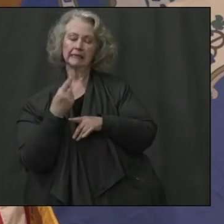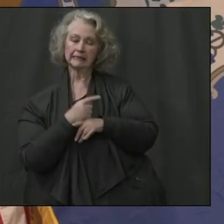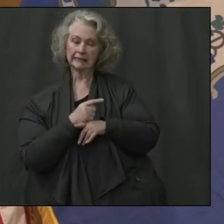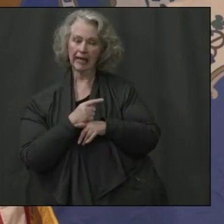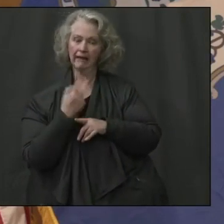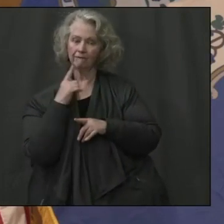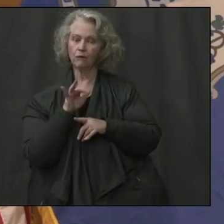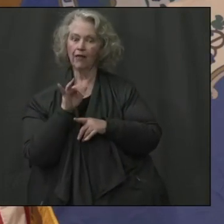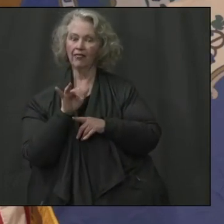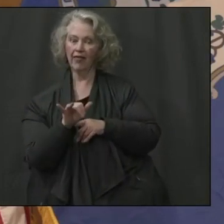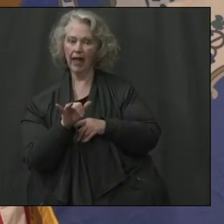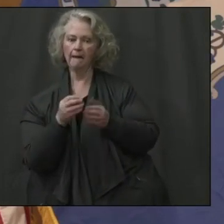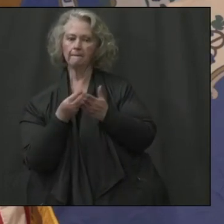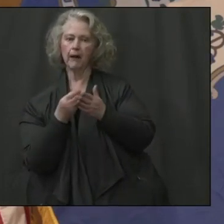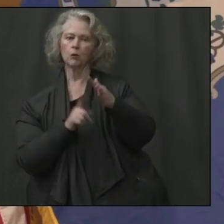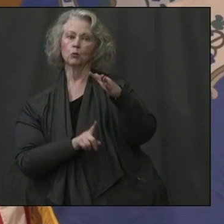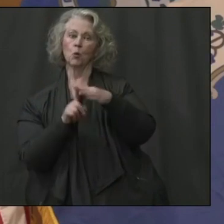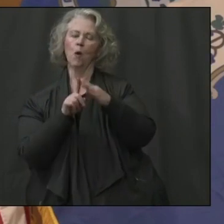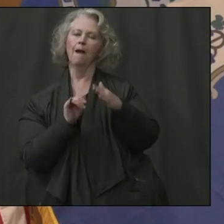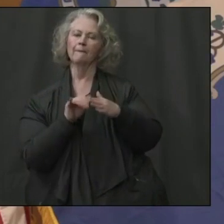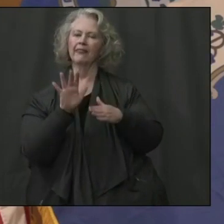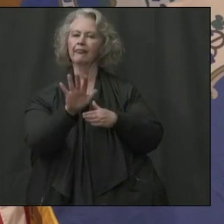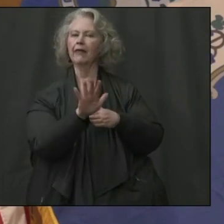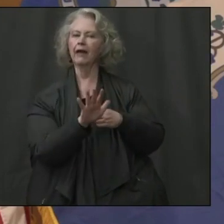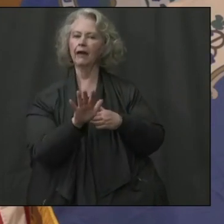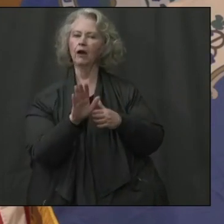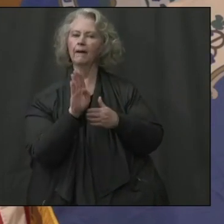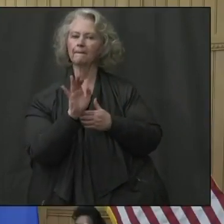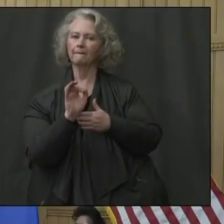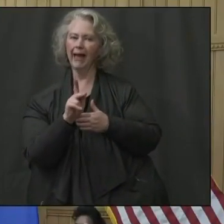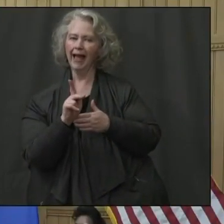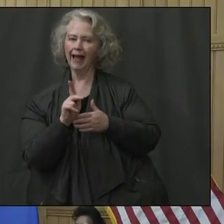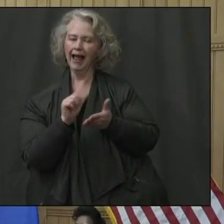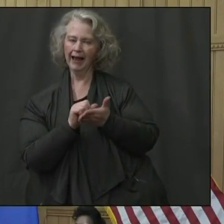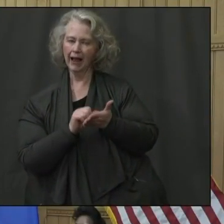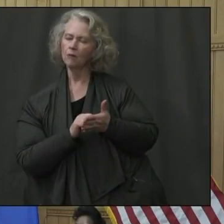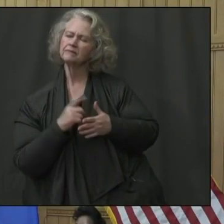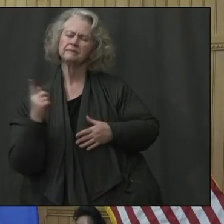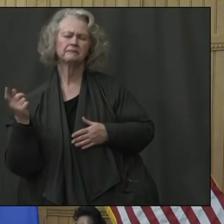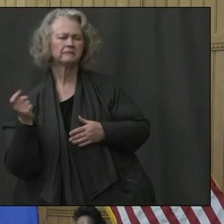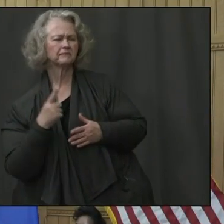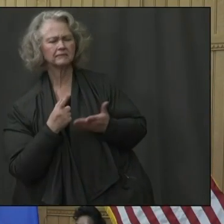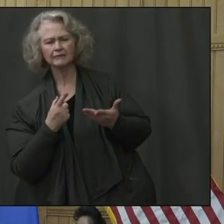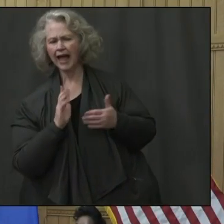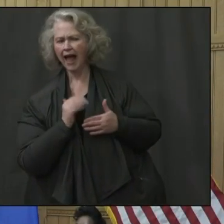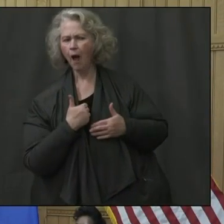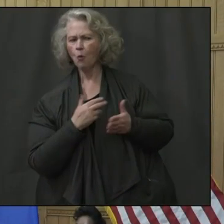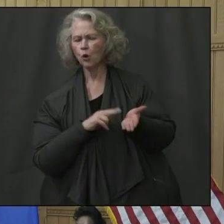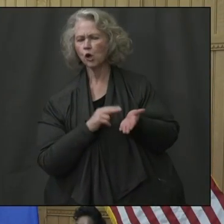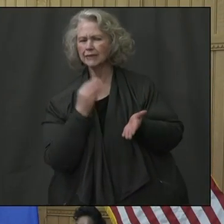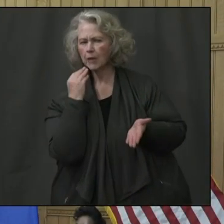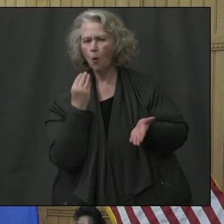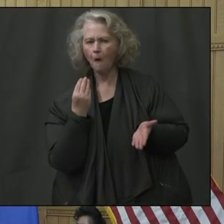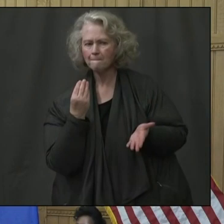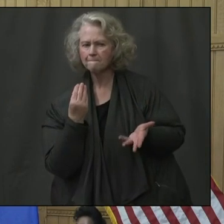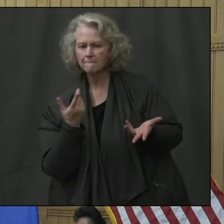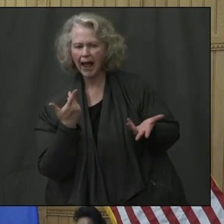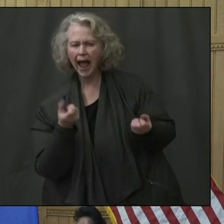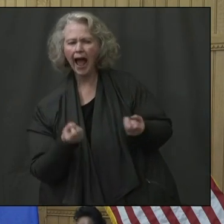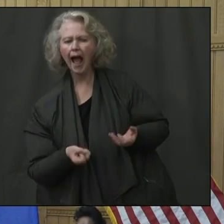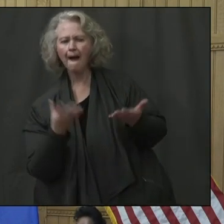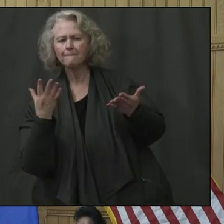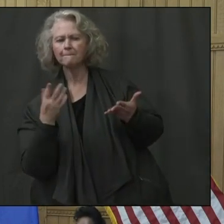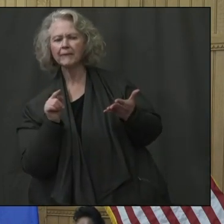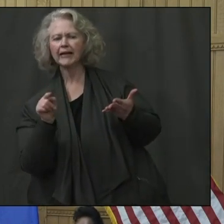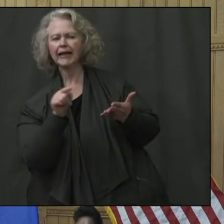the municipality's bank account. How are we doing on nursing homes? Do we have a number on nursing homes infected and plans for